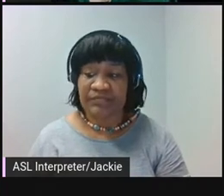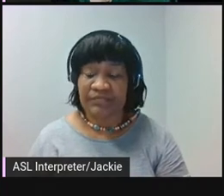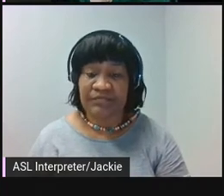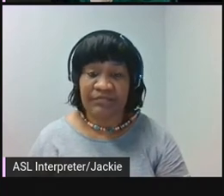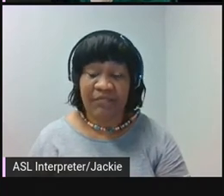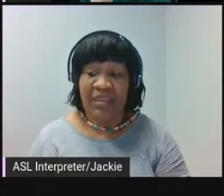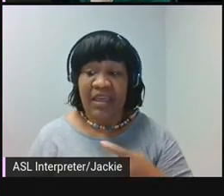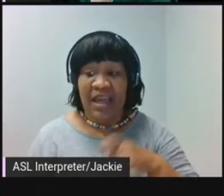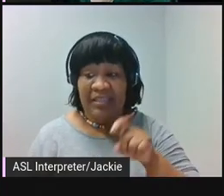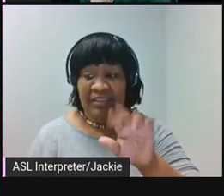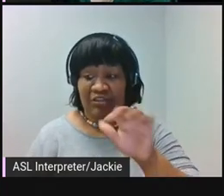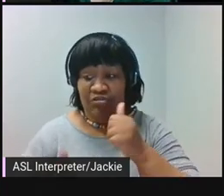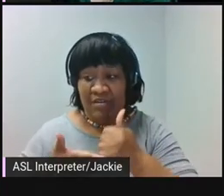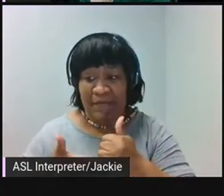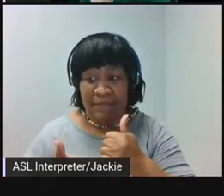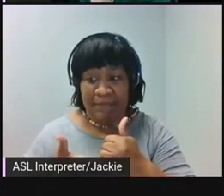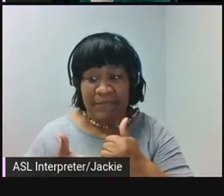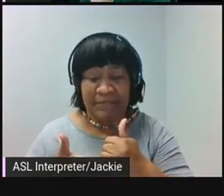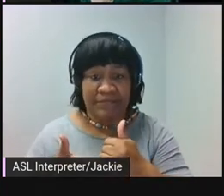I need your help.